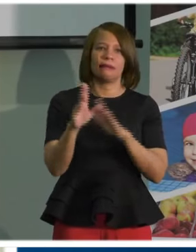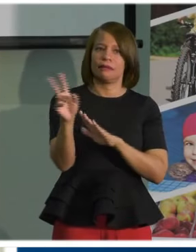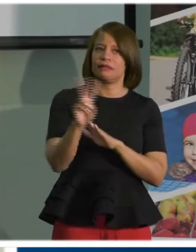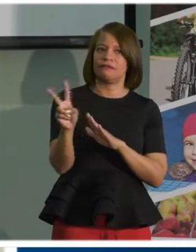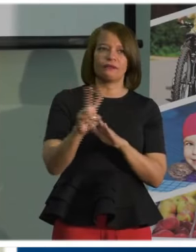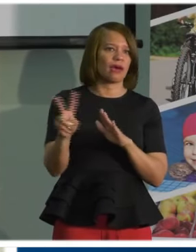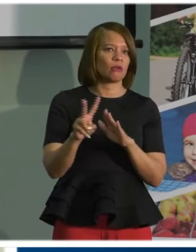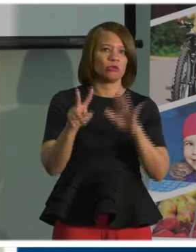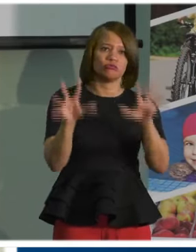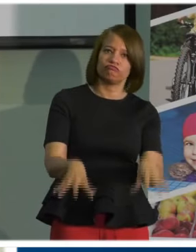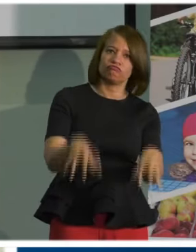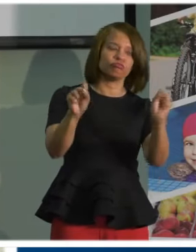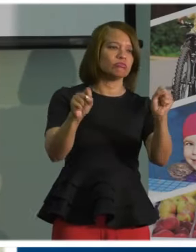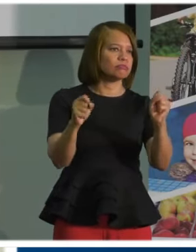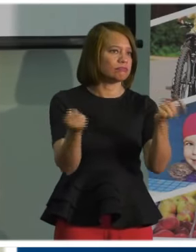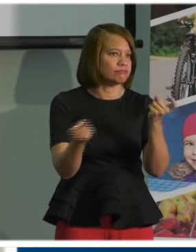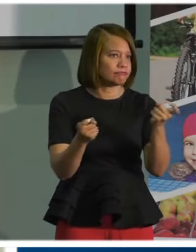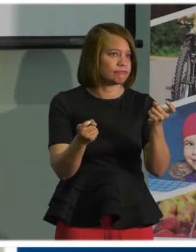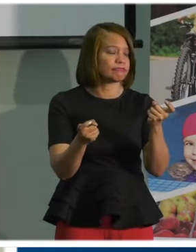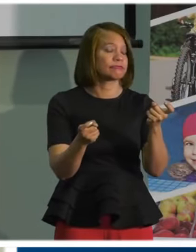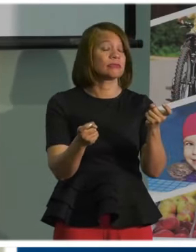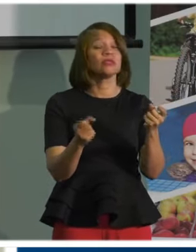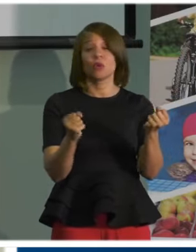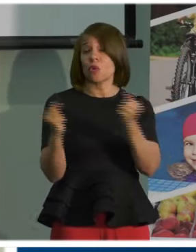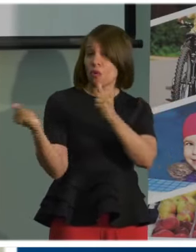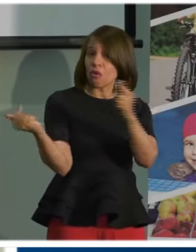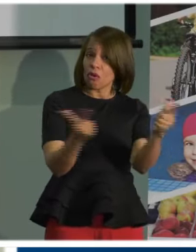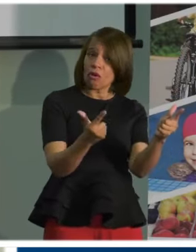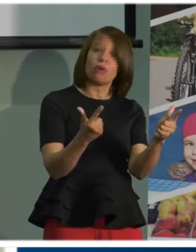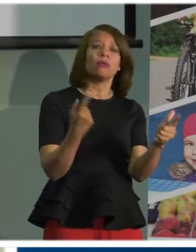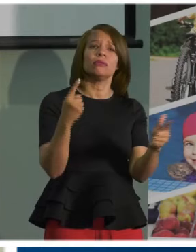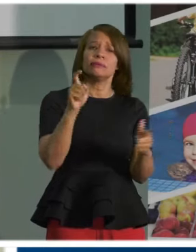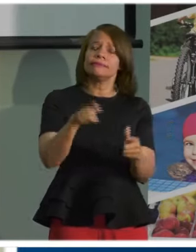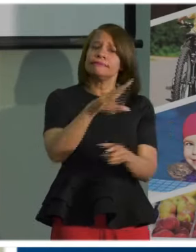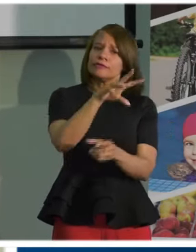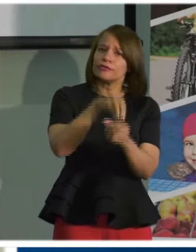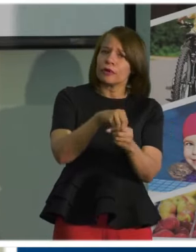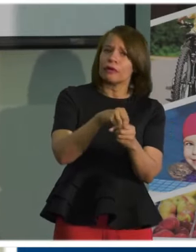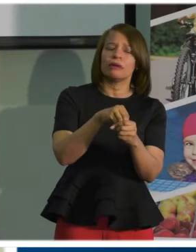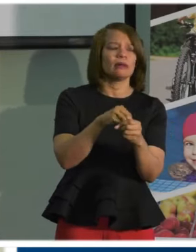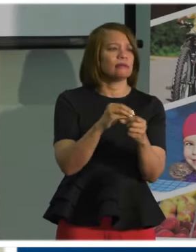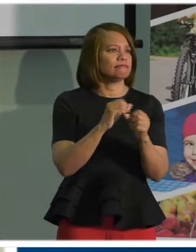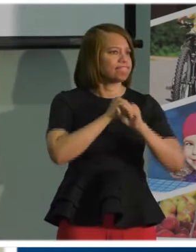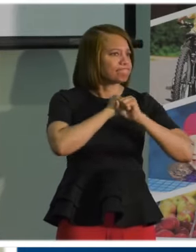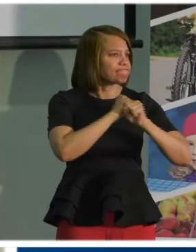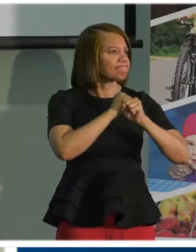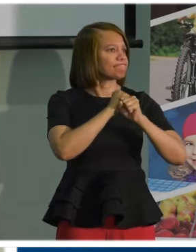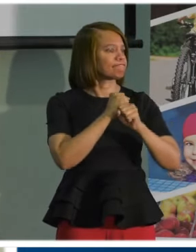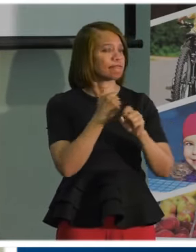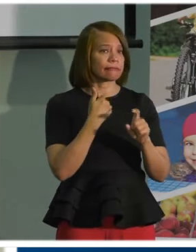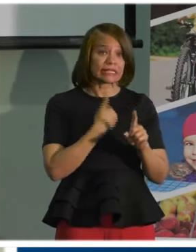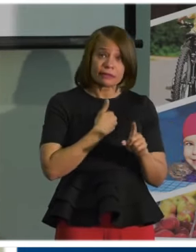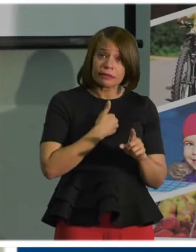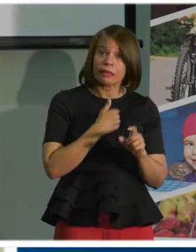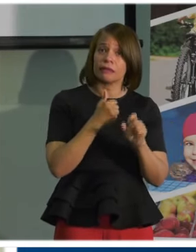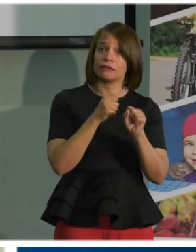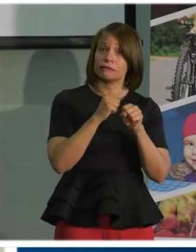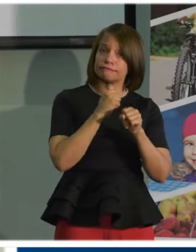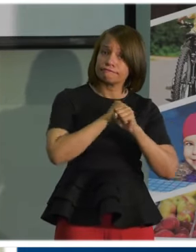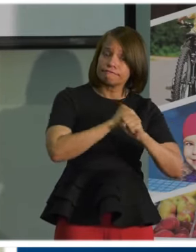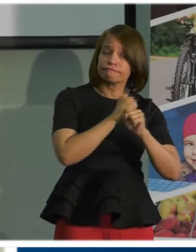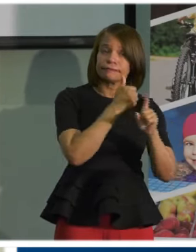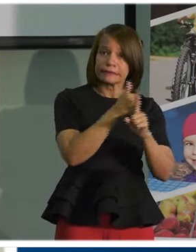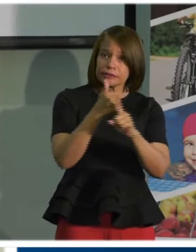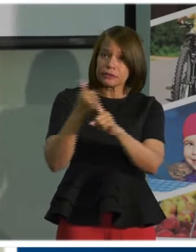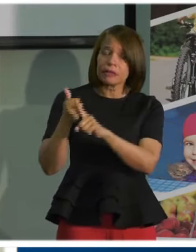power over us. So it takes all of us doing whatever we can as a community to protect ourselves, to reduce the